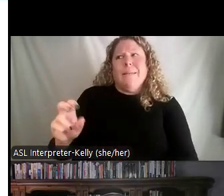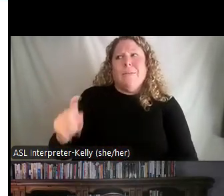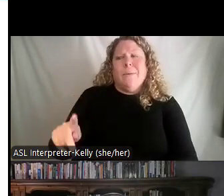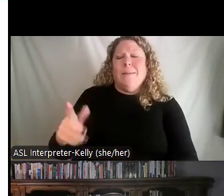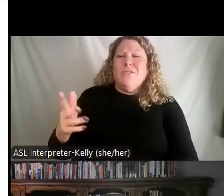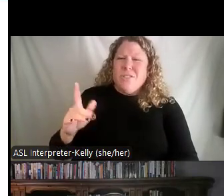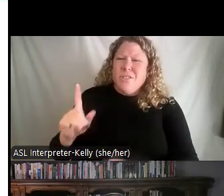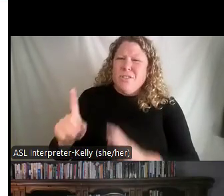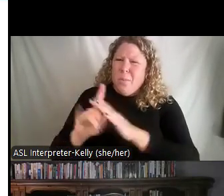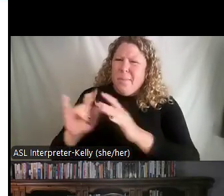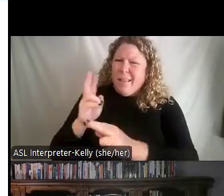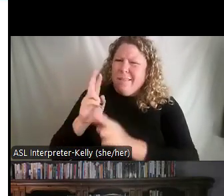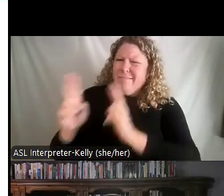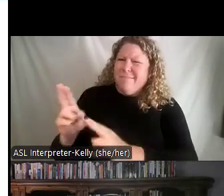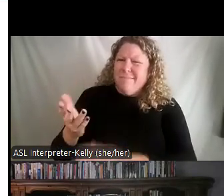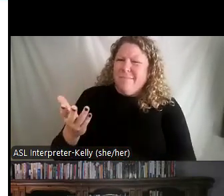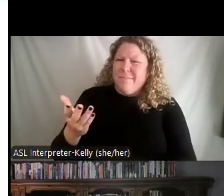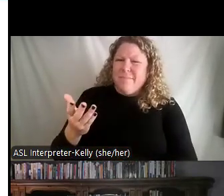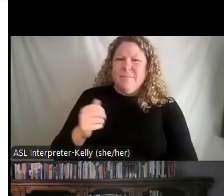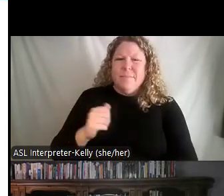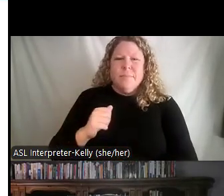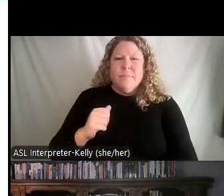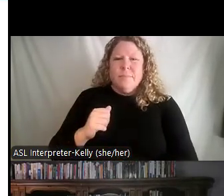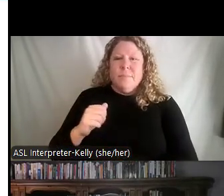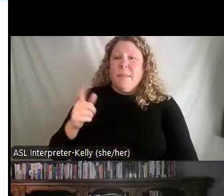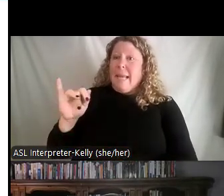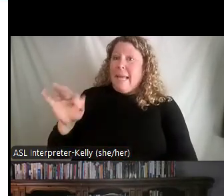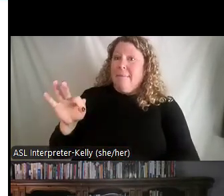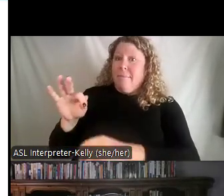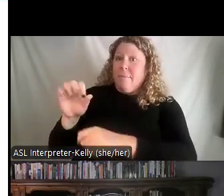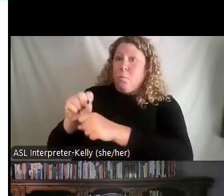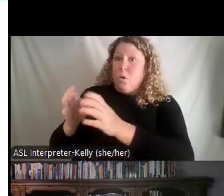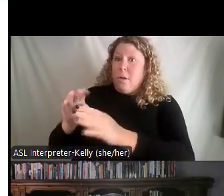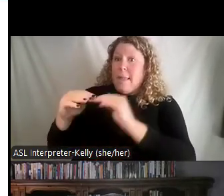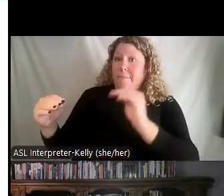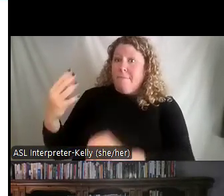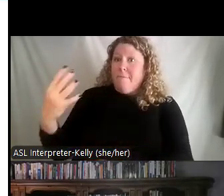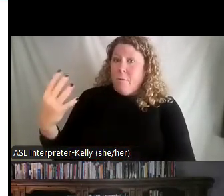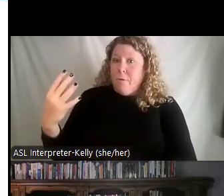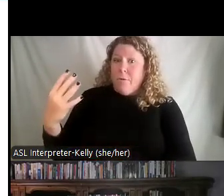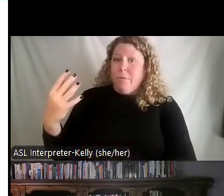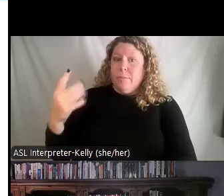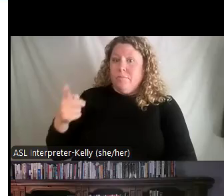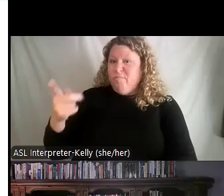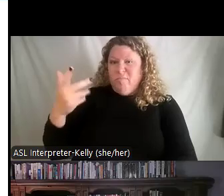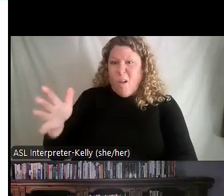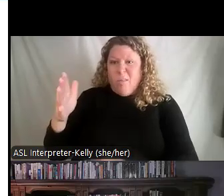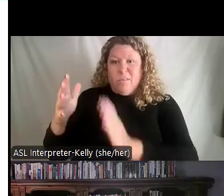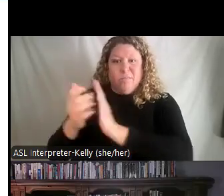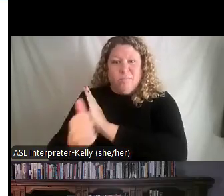they're at, treat them like individuals, right? And finally, at level four, this is where the individual knows what they're doing.